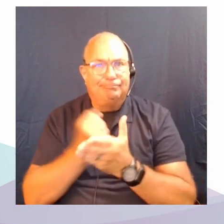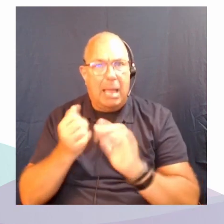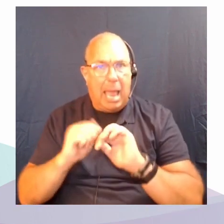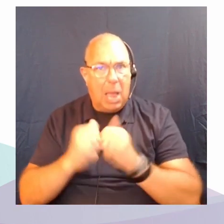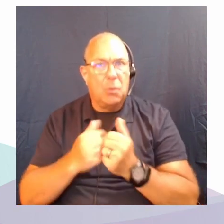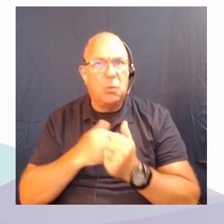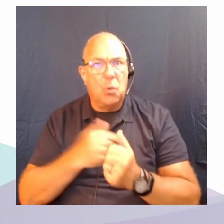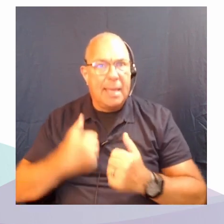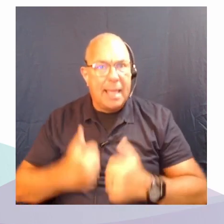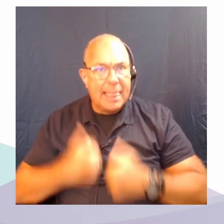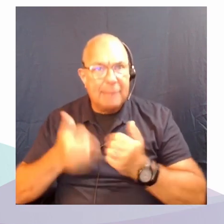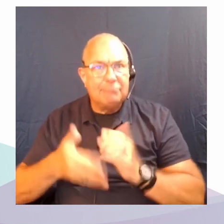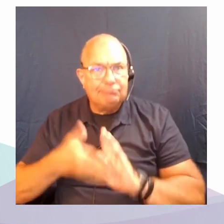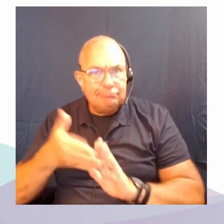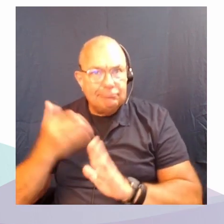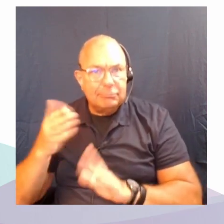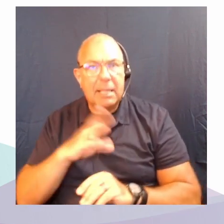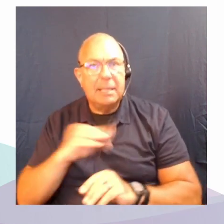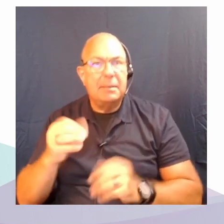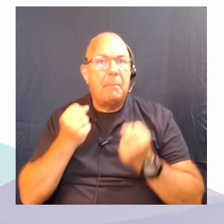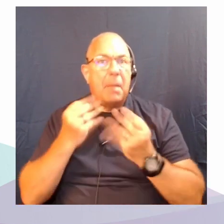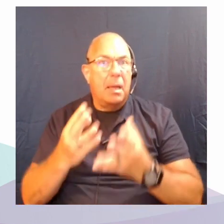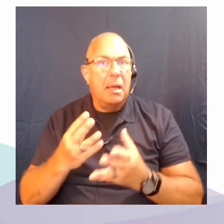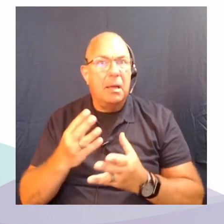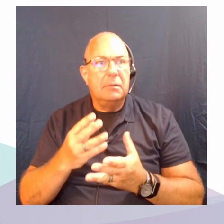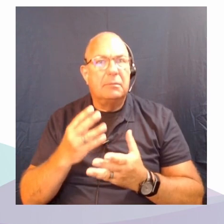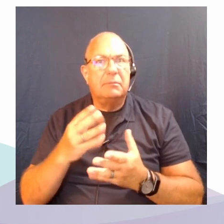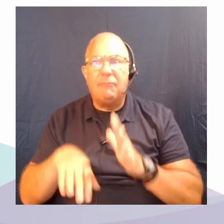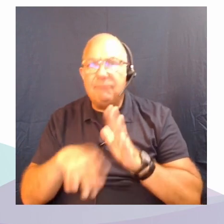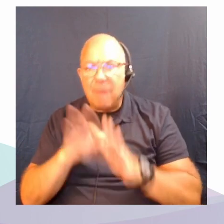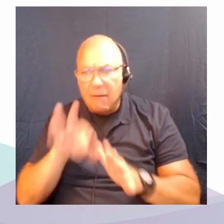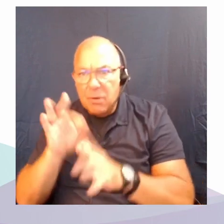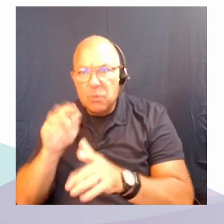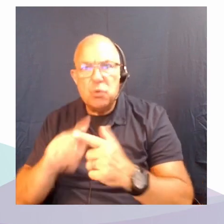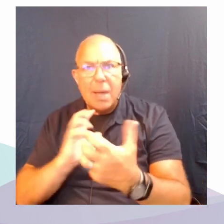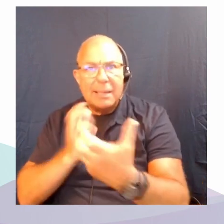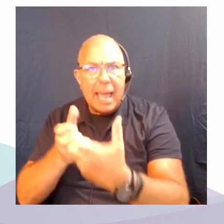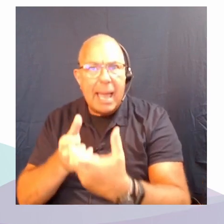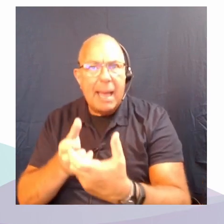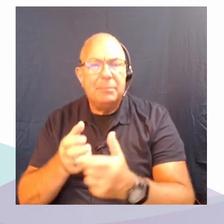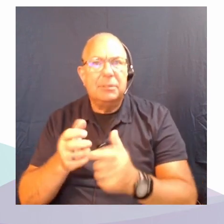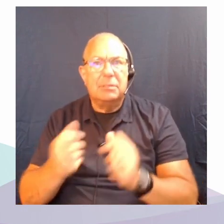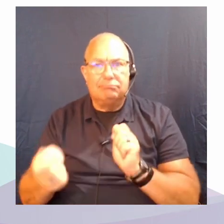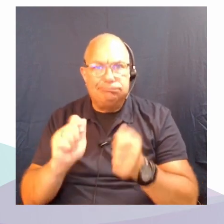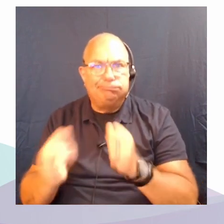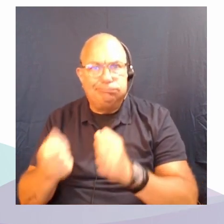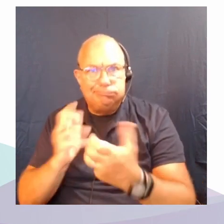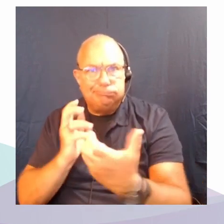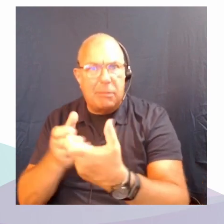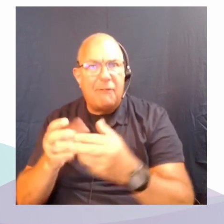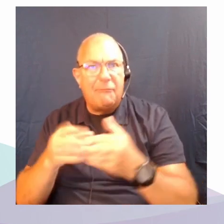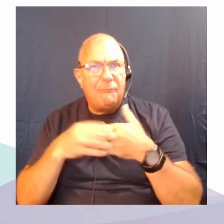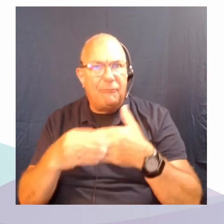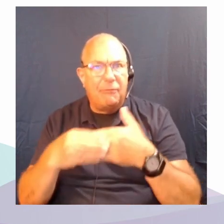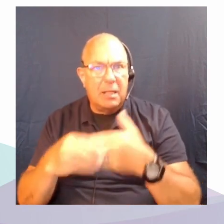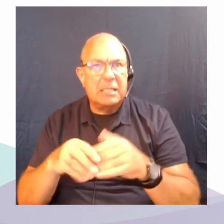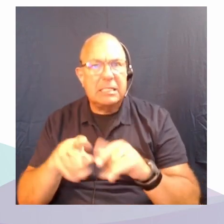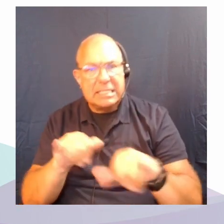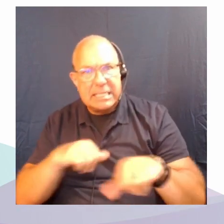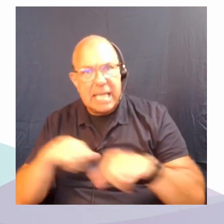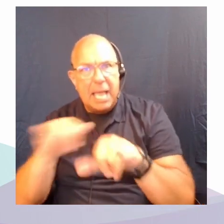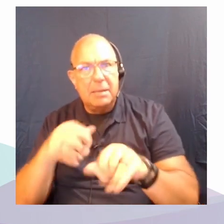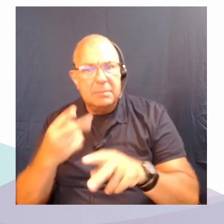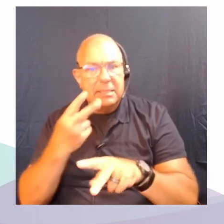in many ways, we found ways to adapt and be more of the same modern humans, rather than taking up the